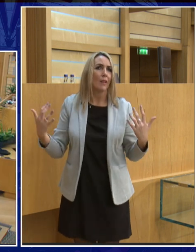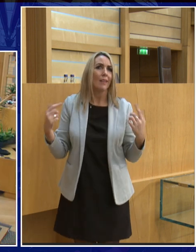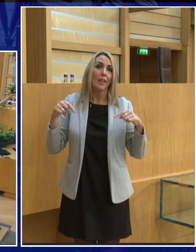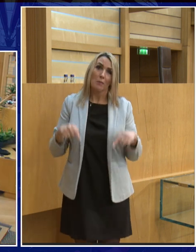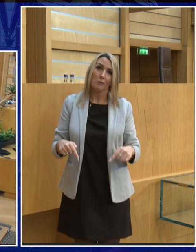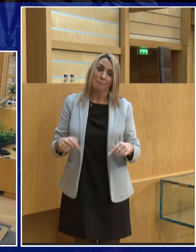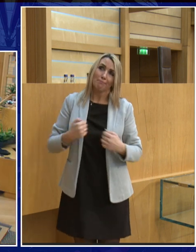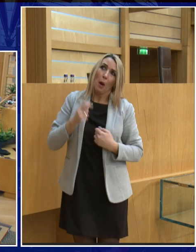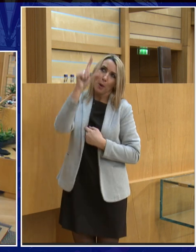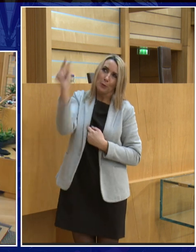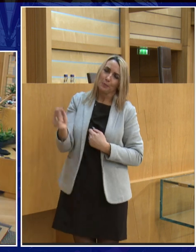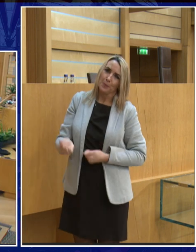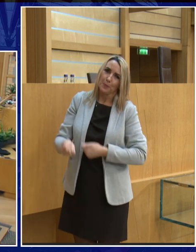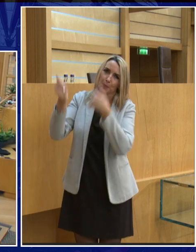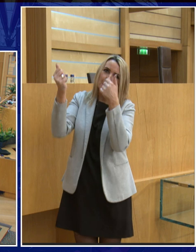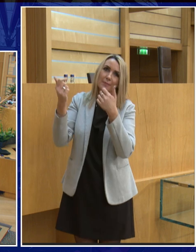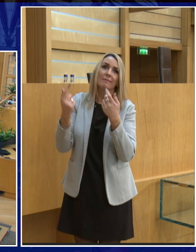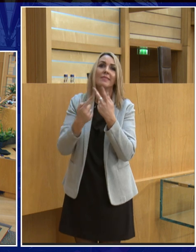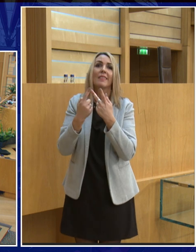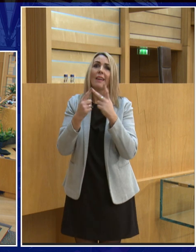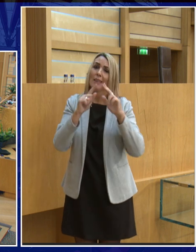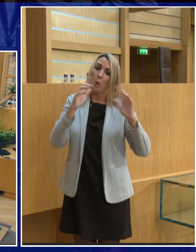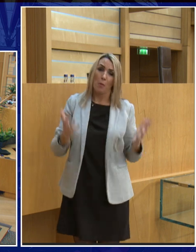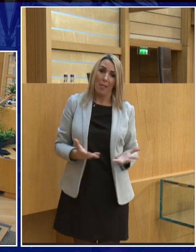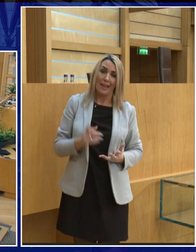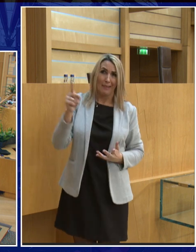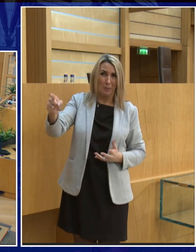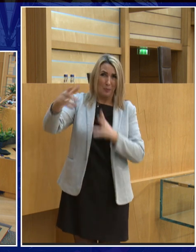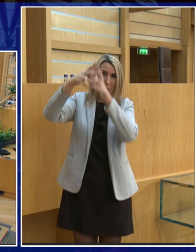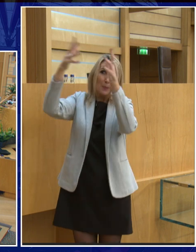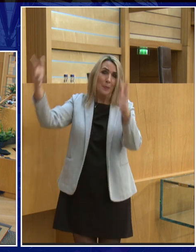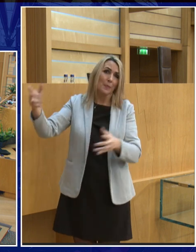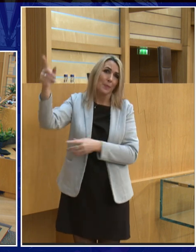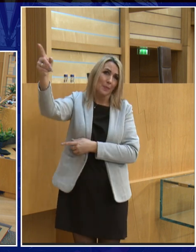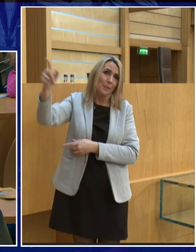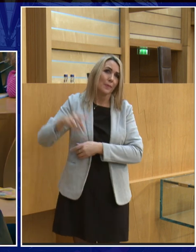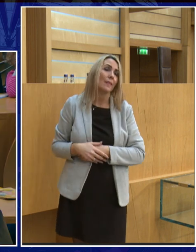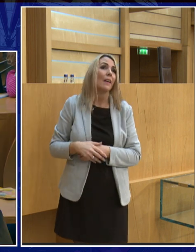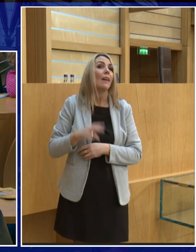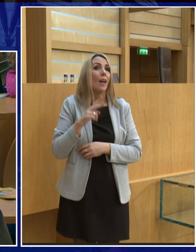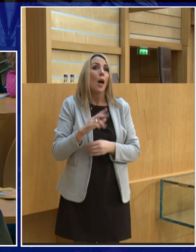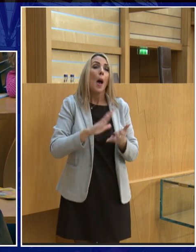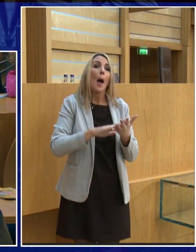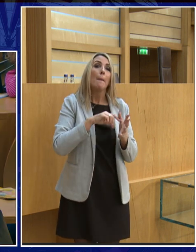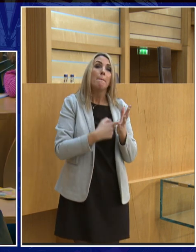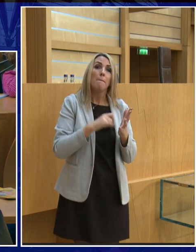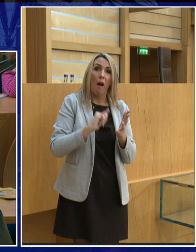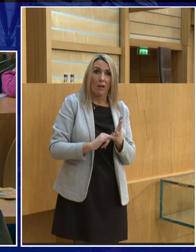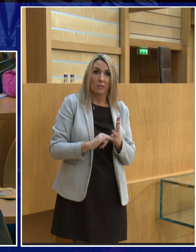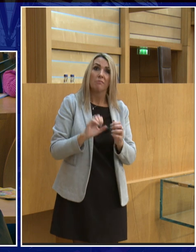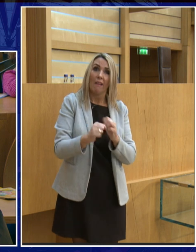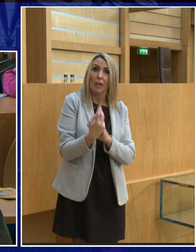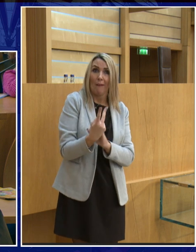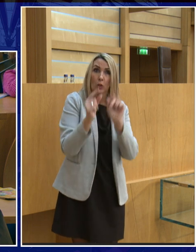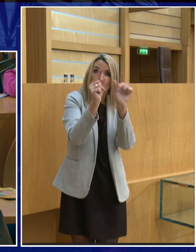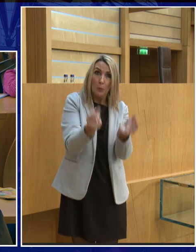are quite as good as ours because our moon compared with our planet is very very large if you look at planet Mars Mars has two moons